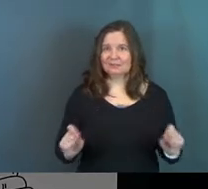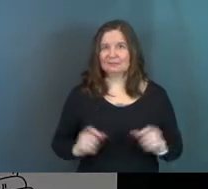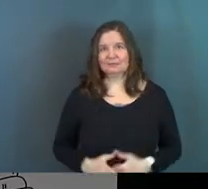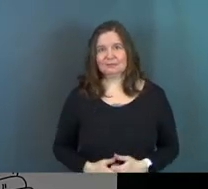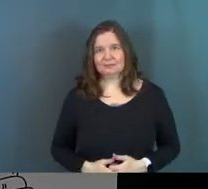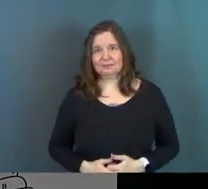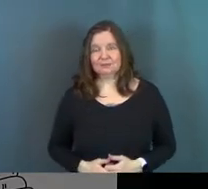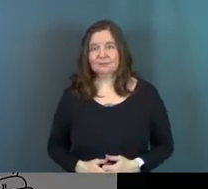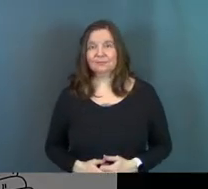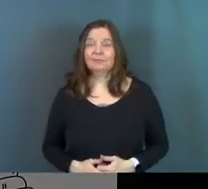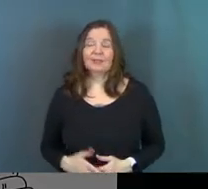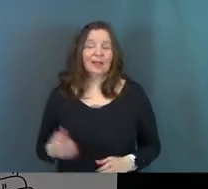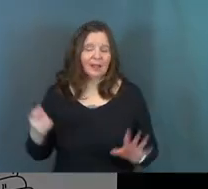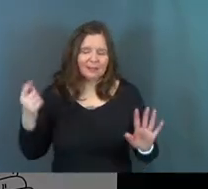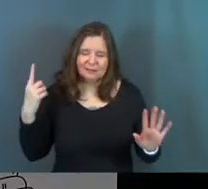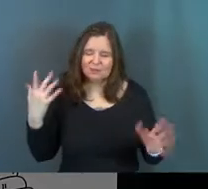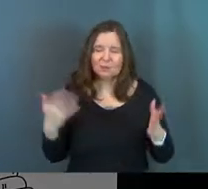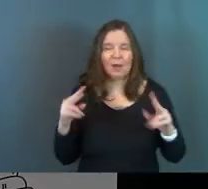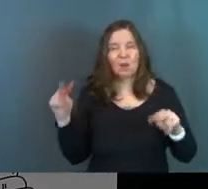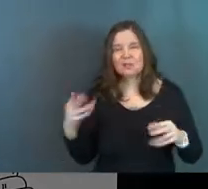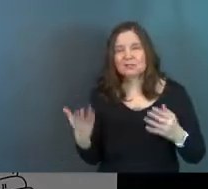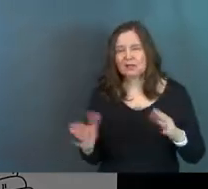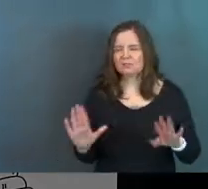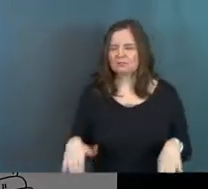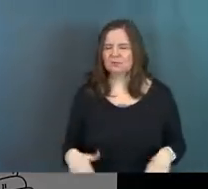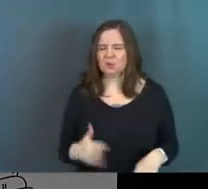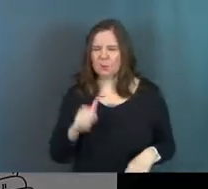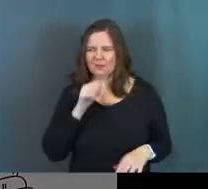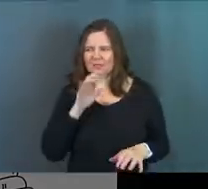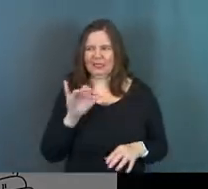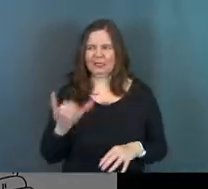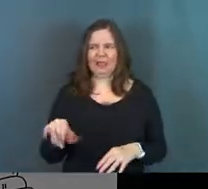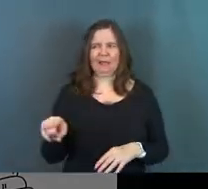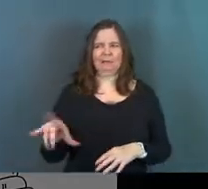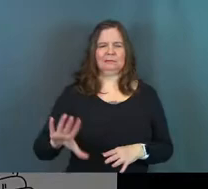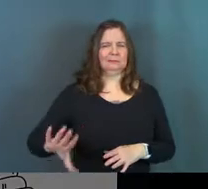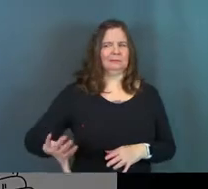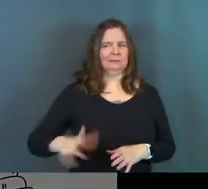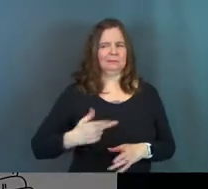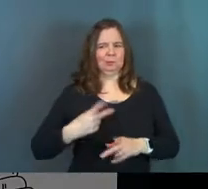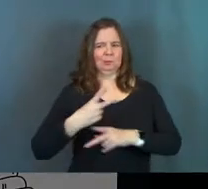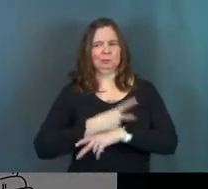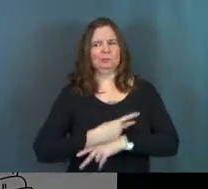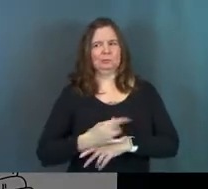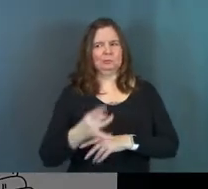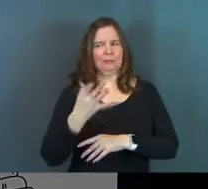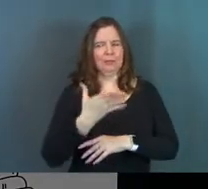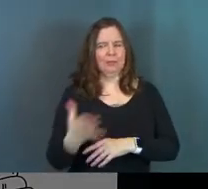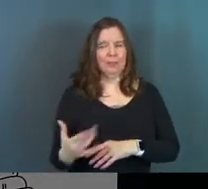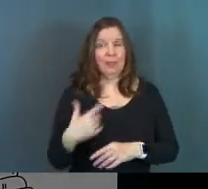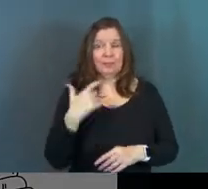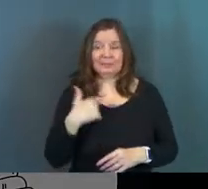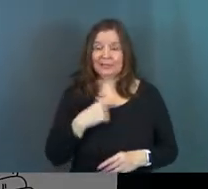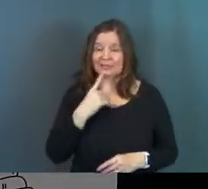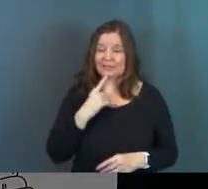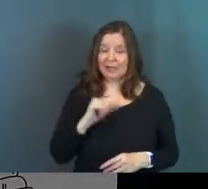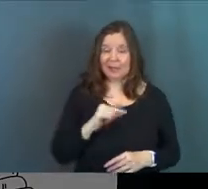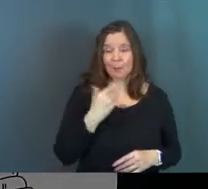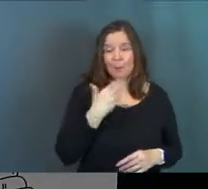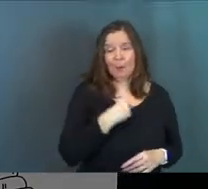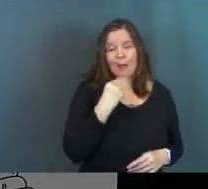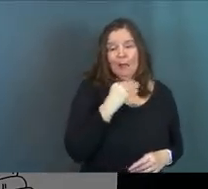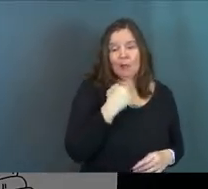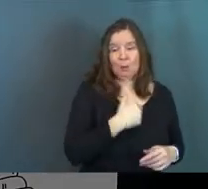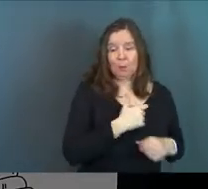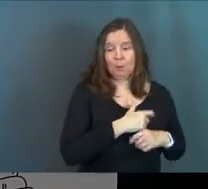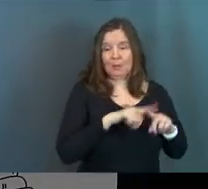Sure, you can get into a place, and I get it, man. Like, you might look at stuff and go, well, I haven't done what they've done. There are people who have done terrible things. And because I said a little white lie,